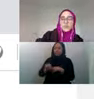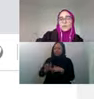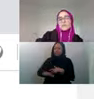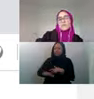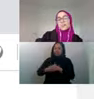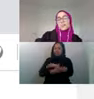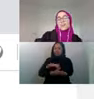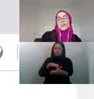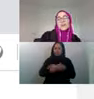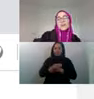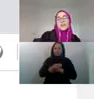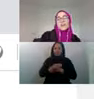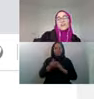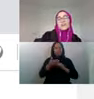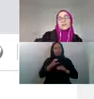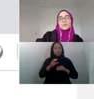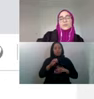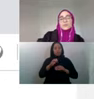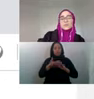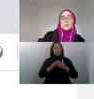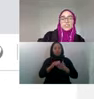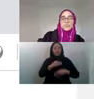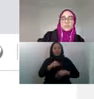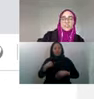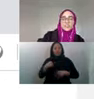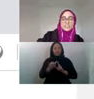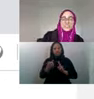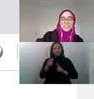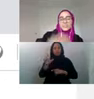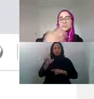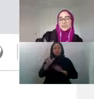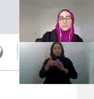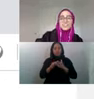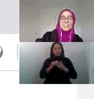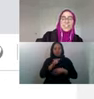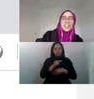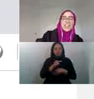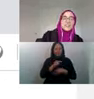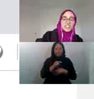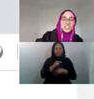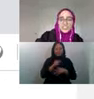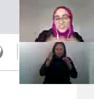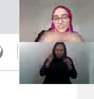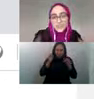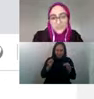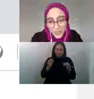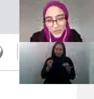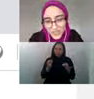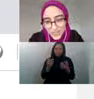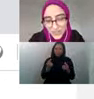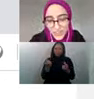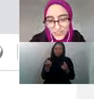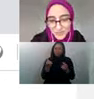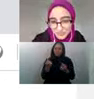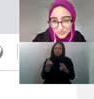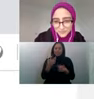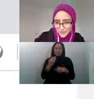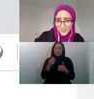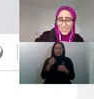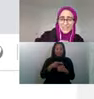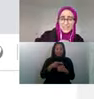member from from the Muslim community fought the night, decided to do something. And so she initially just sent flowers to these churches